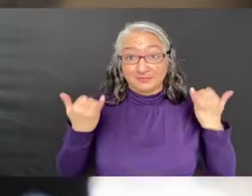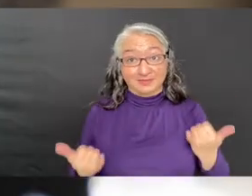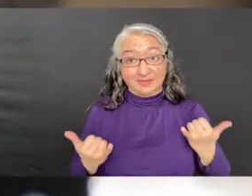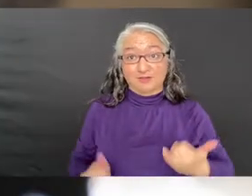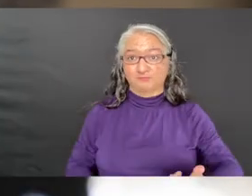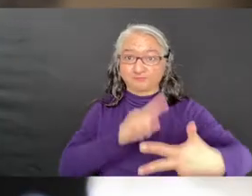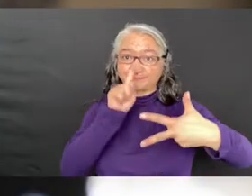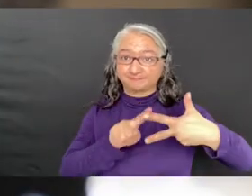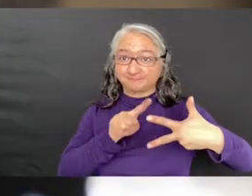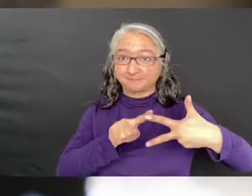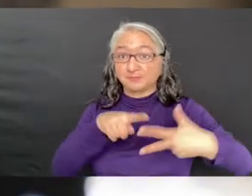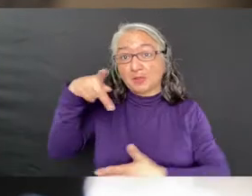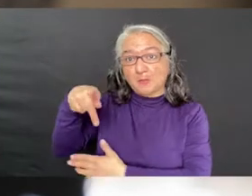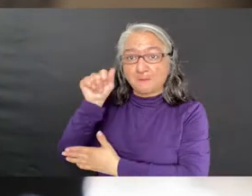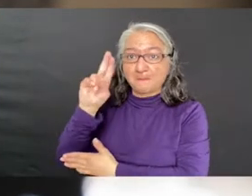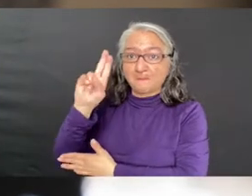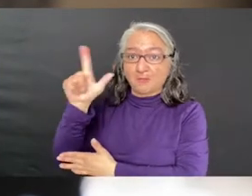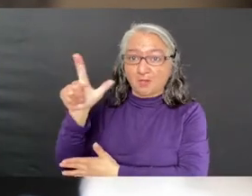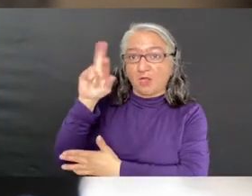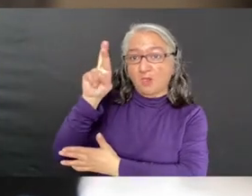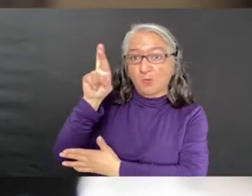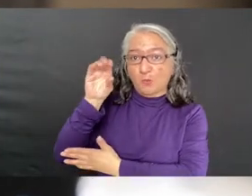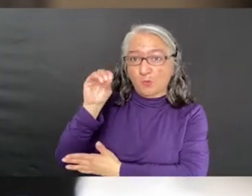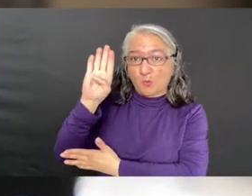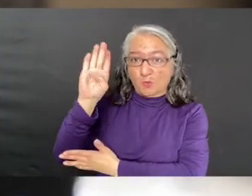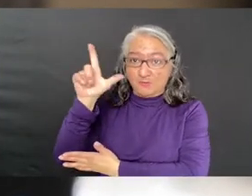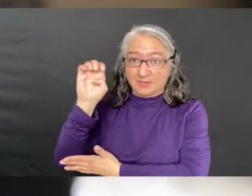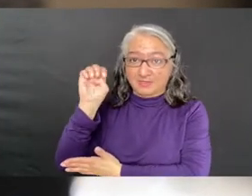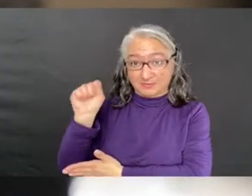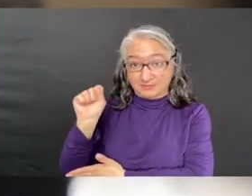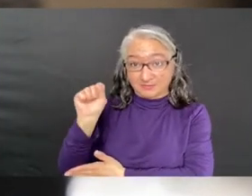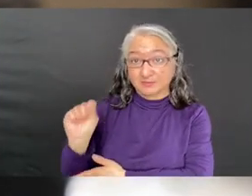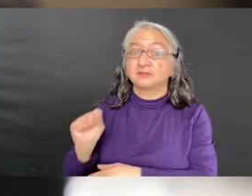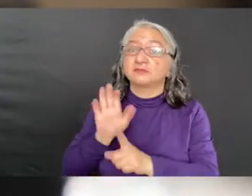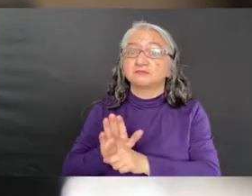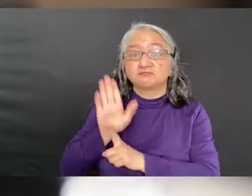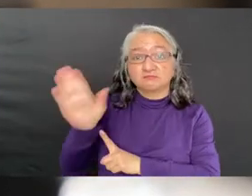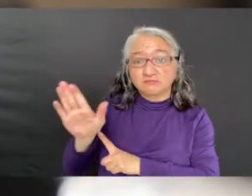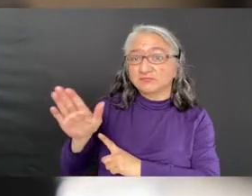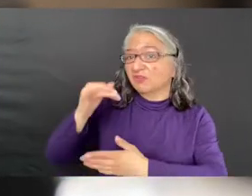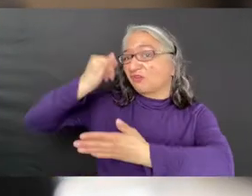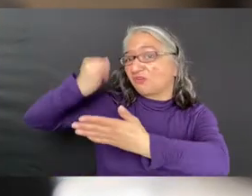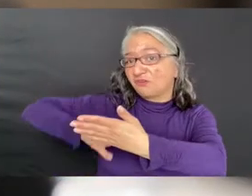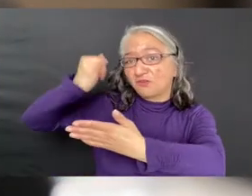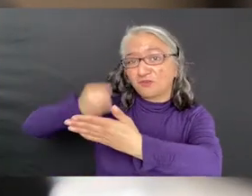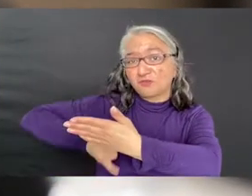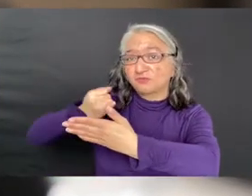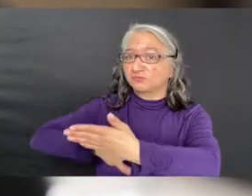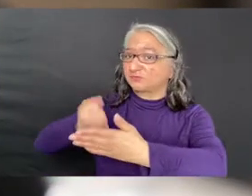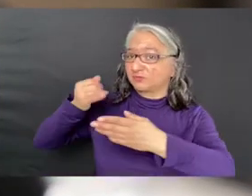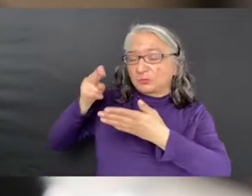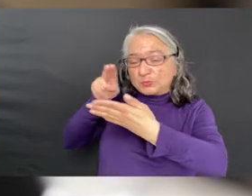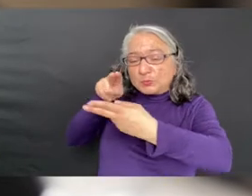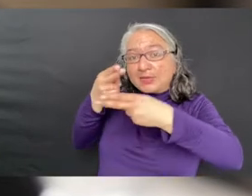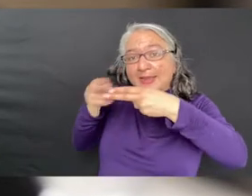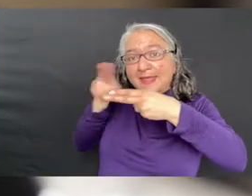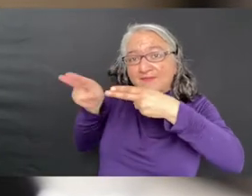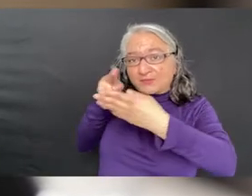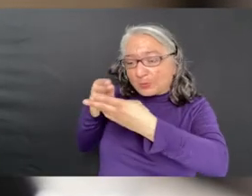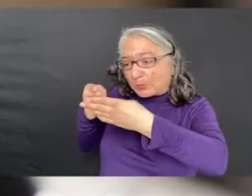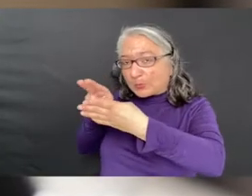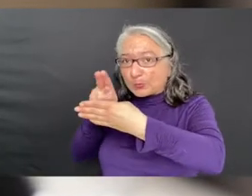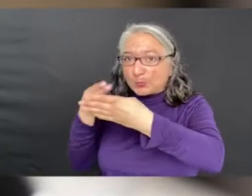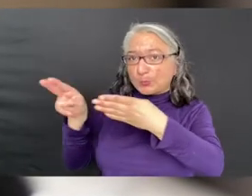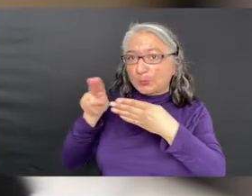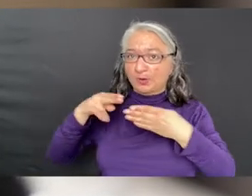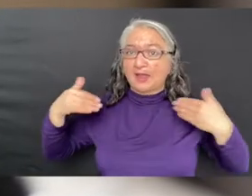Next, we're going to look at the work of Paul Robles. Robles' work is meticulous. Each cut he makes into the origami paper